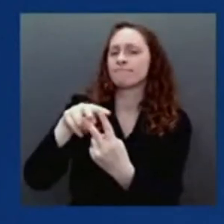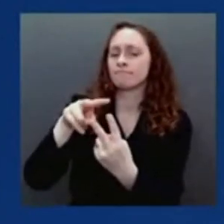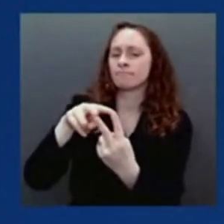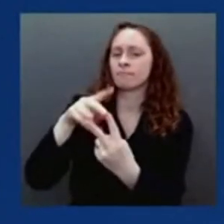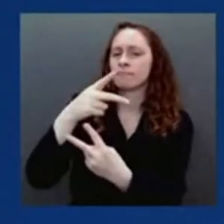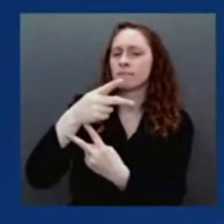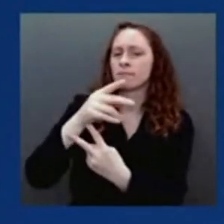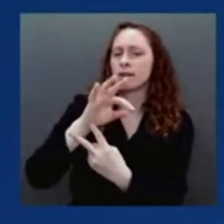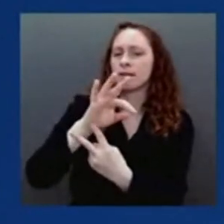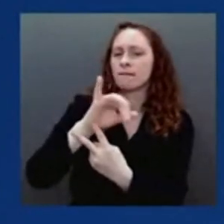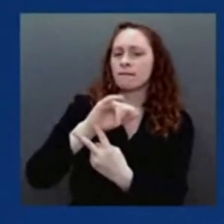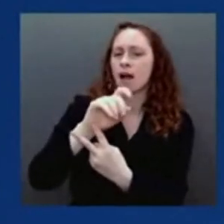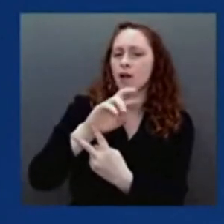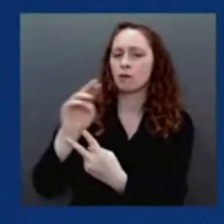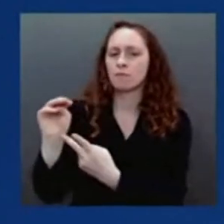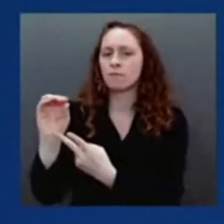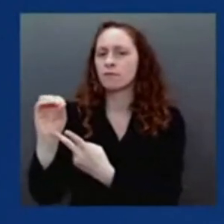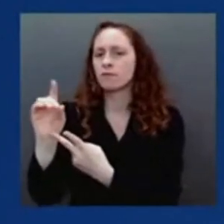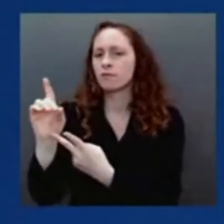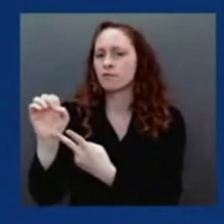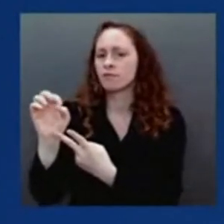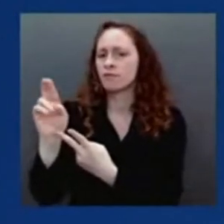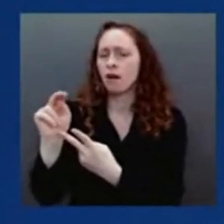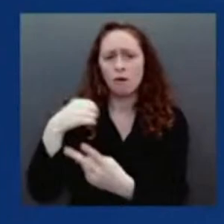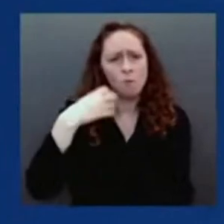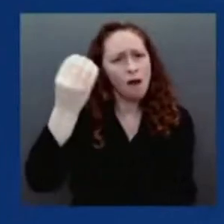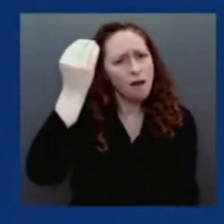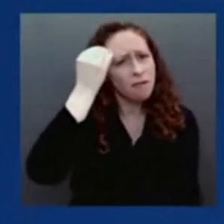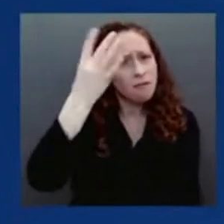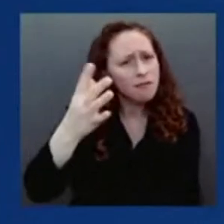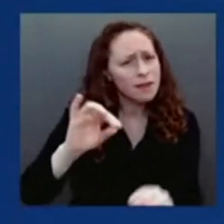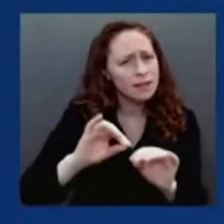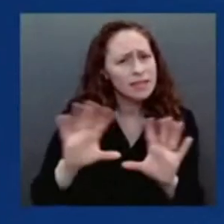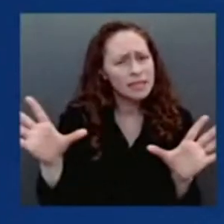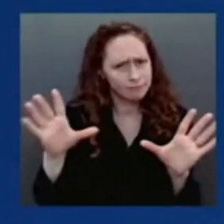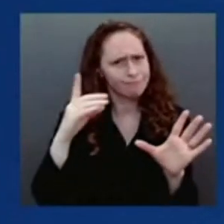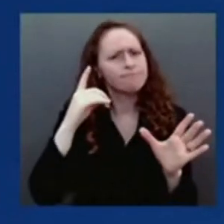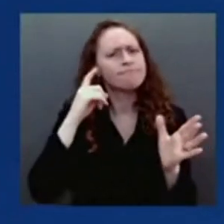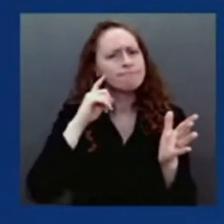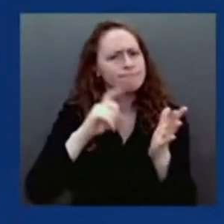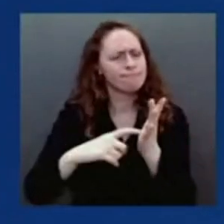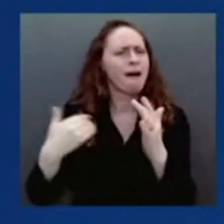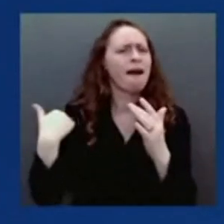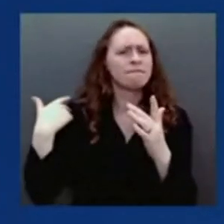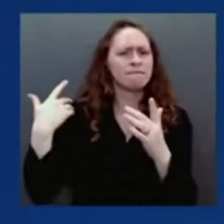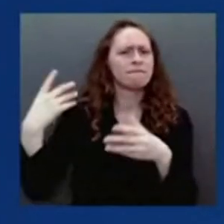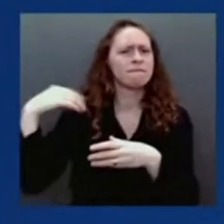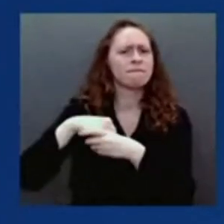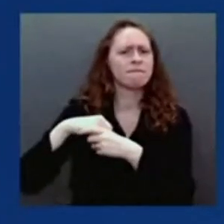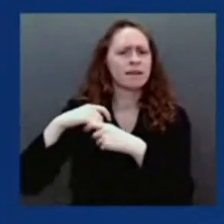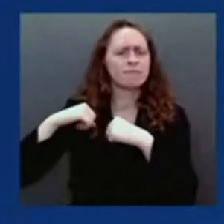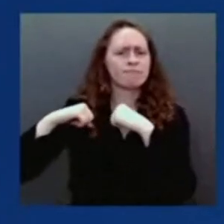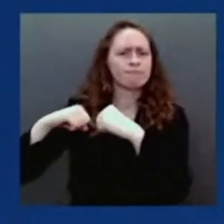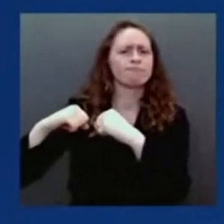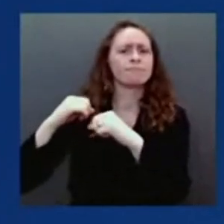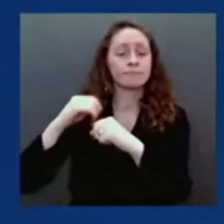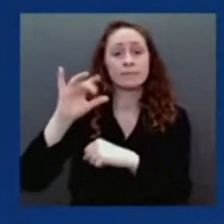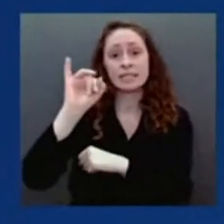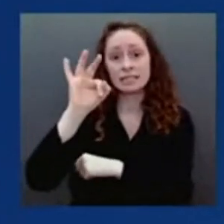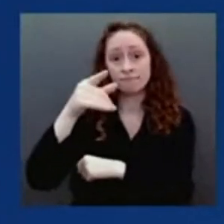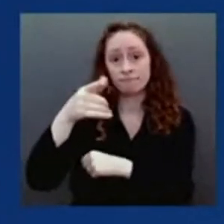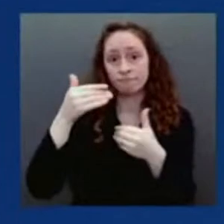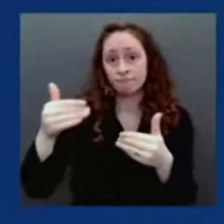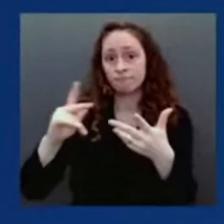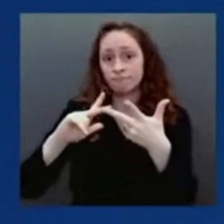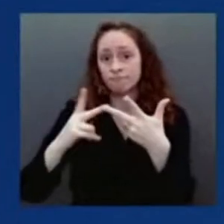seen with J&J that is boosted, or the mRNAs that are boosted, as well as